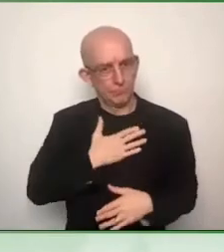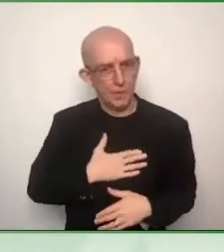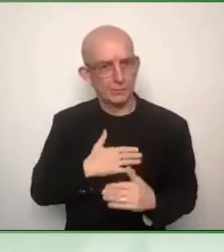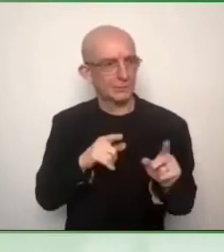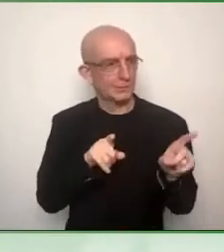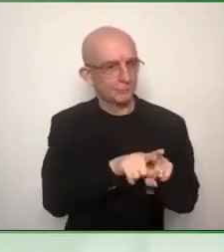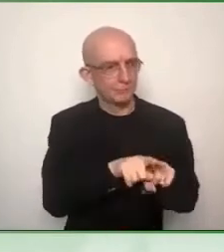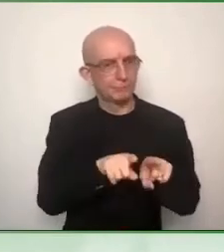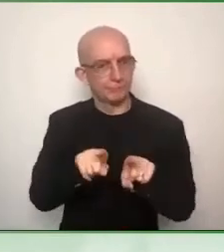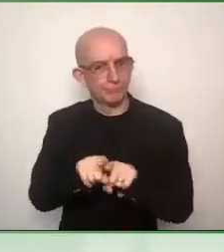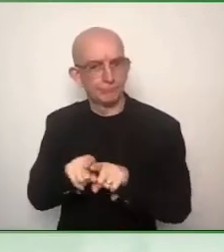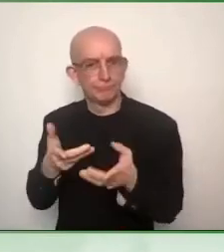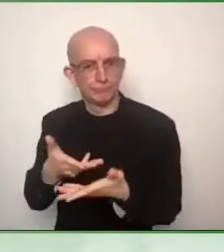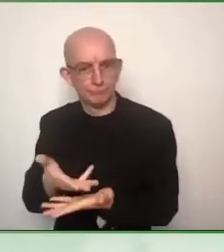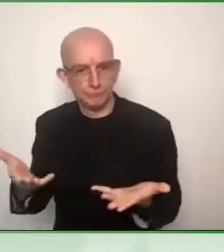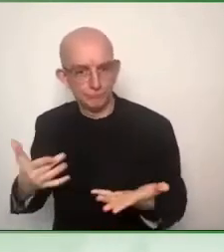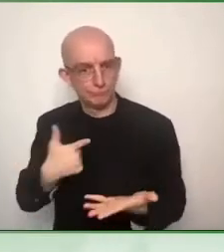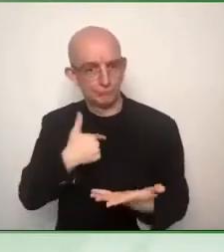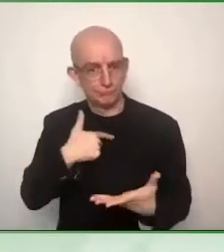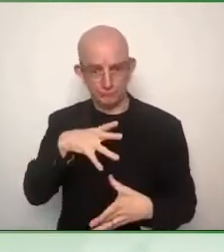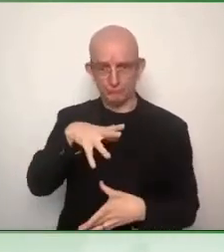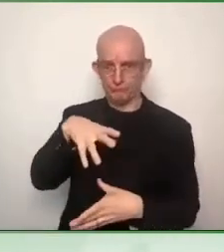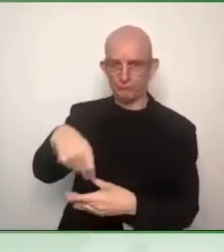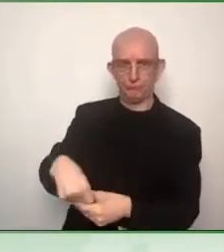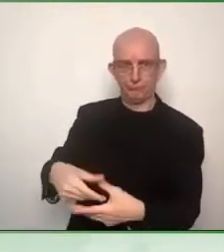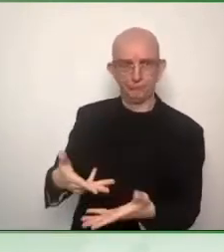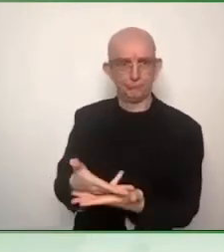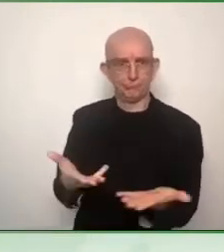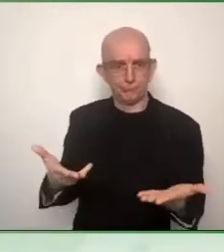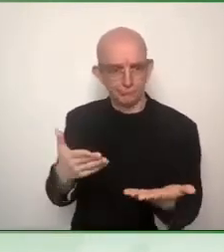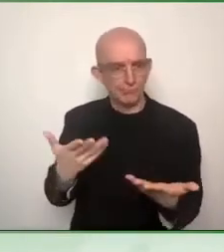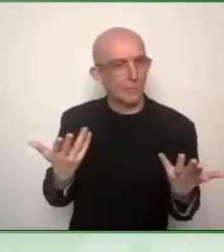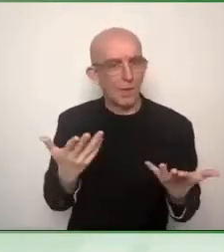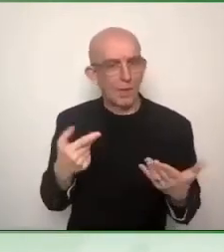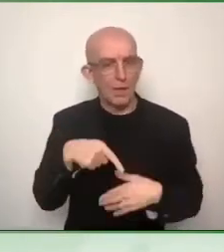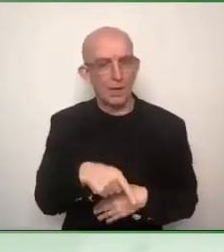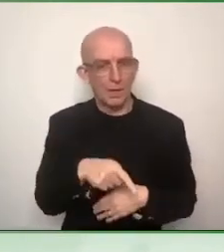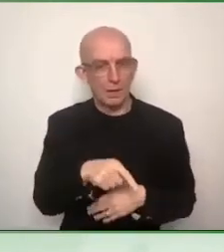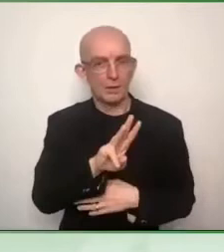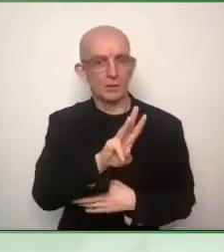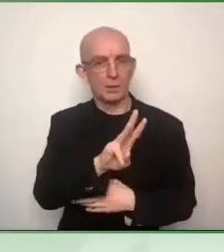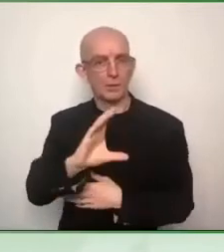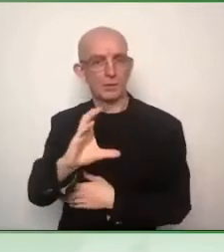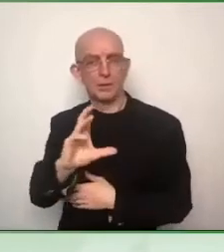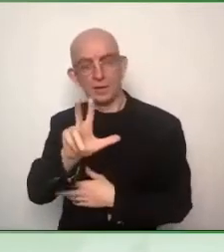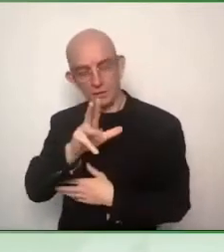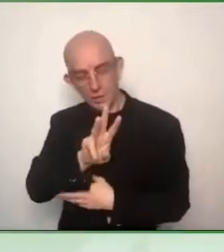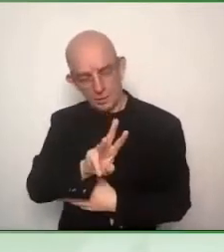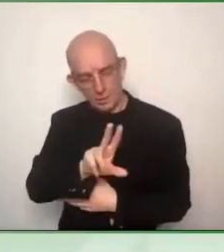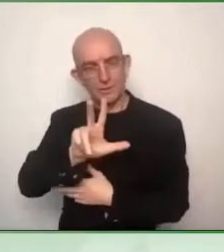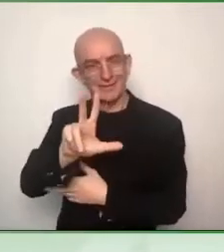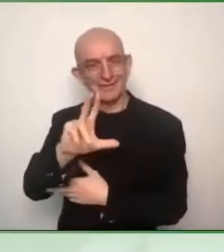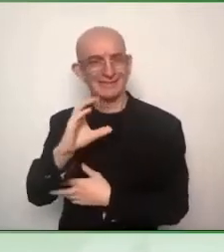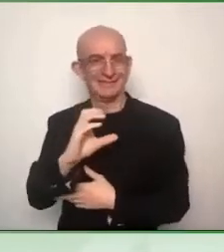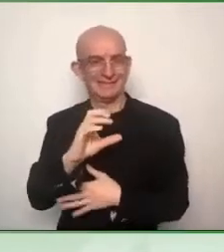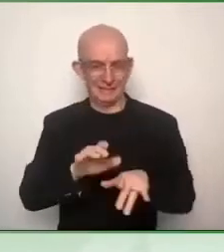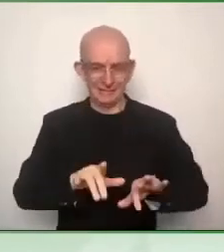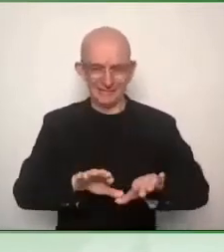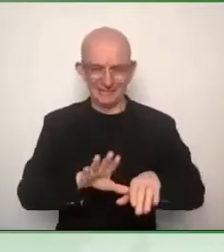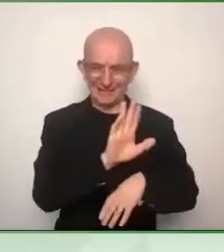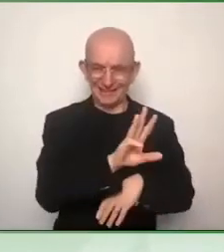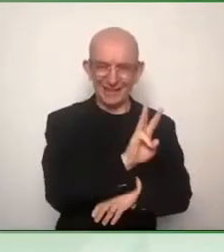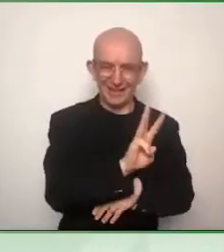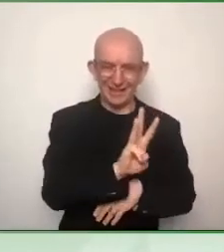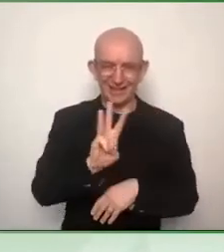But there are many more standards that we're expecting here for the European Accessibility Act to really elaborate